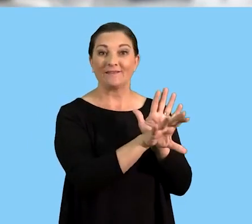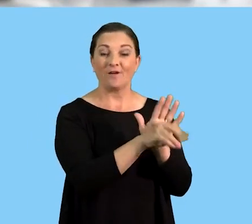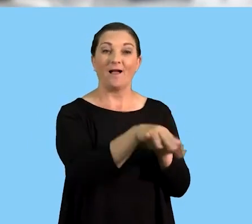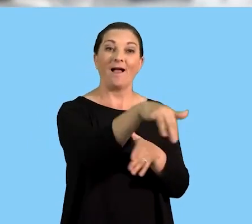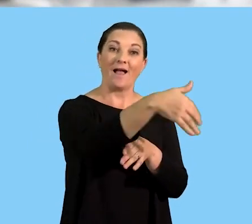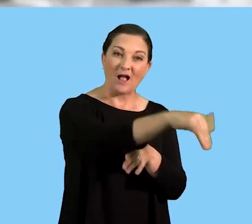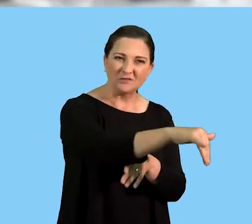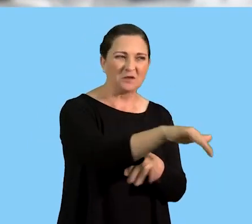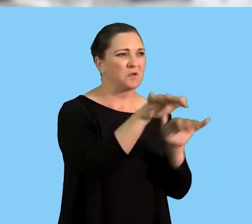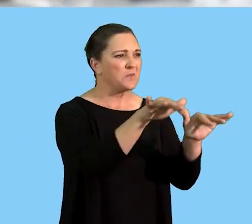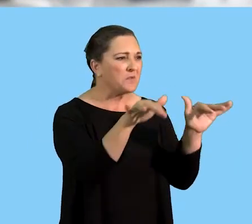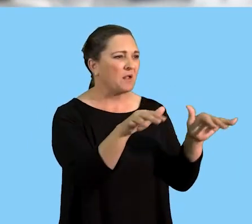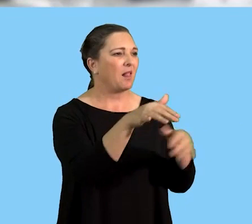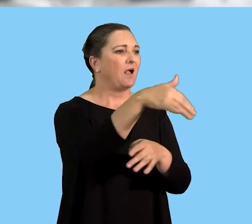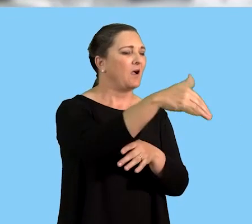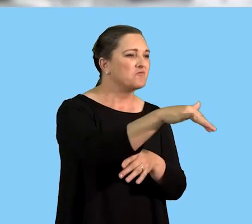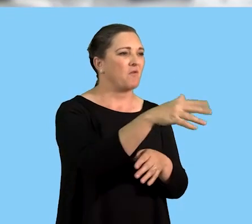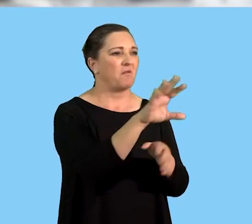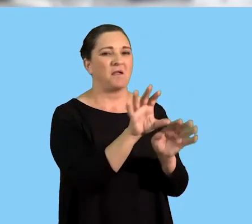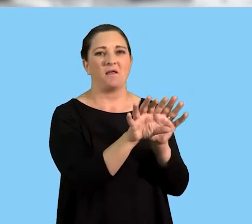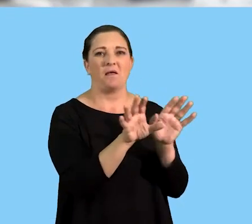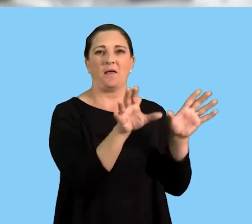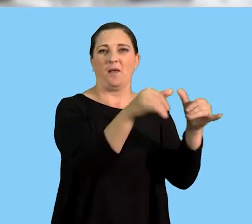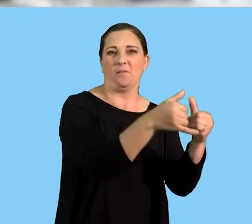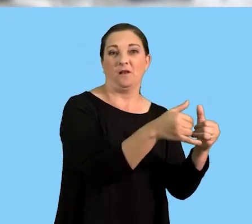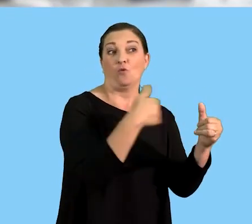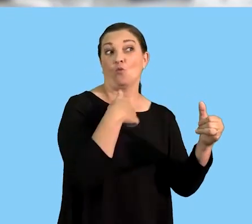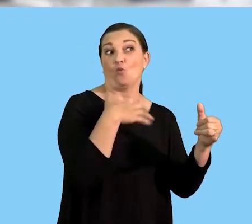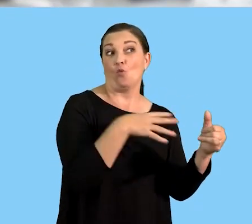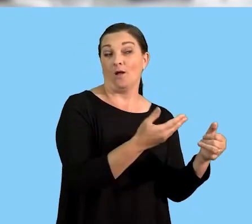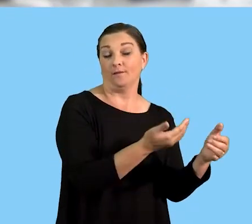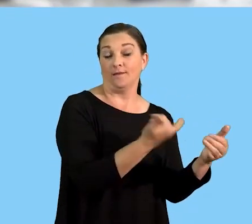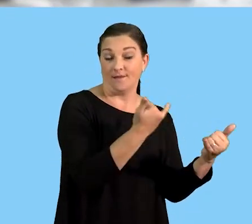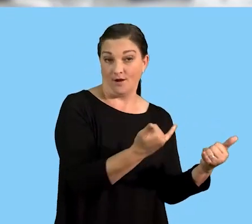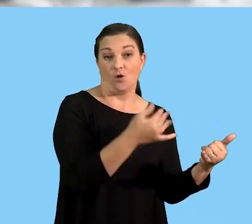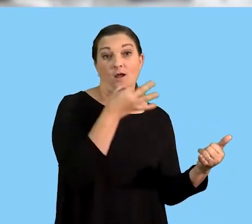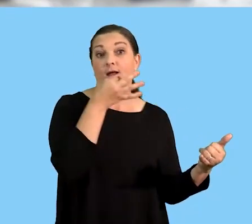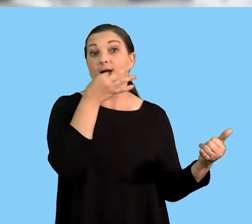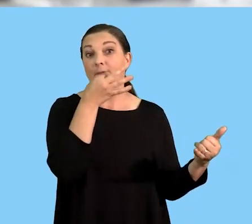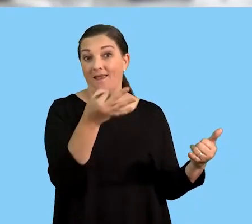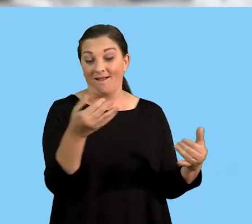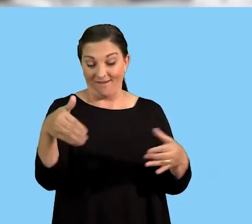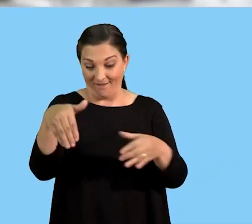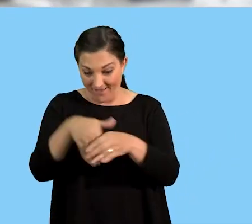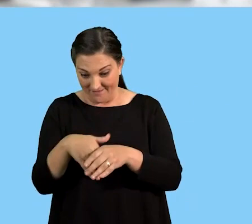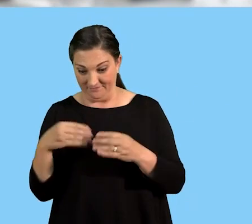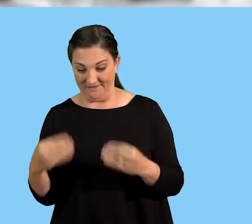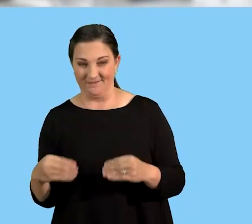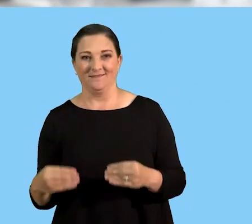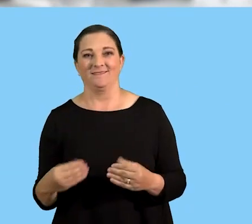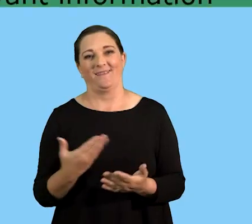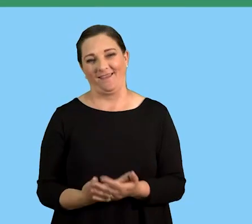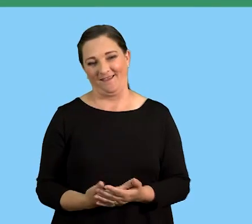advertising the post outside for people that are outside and can now apply to be part of the